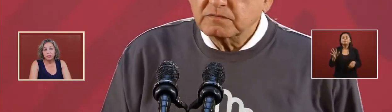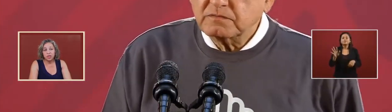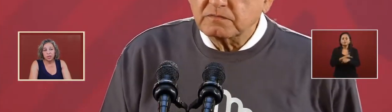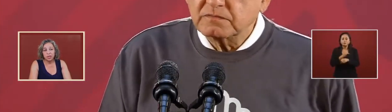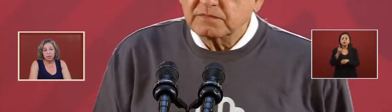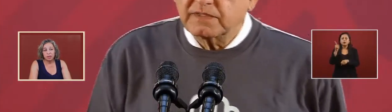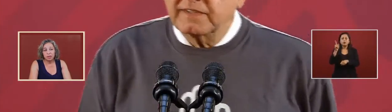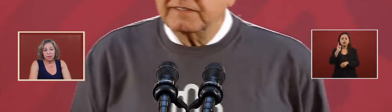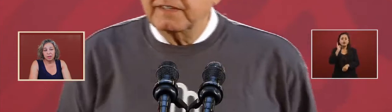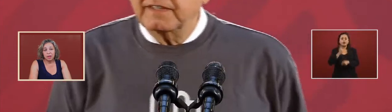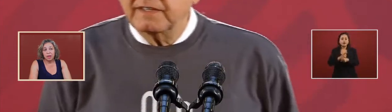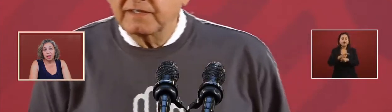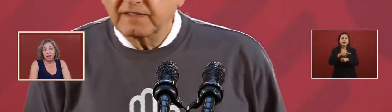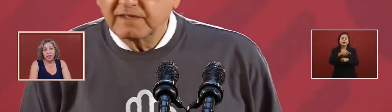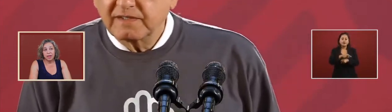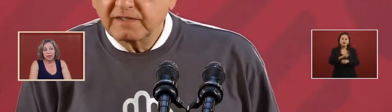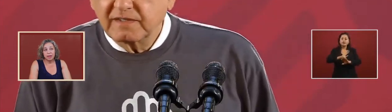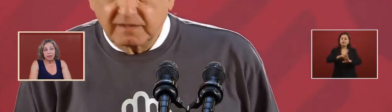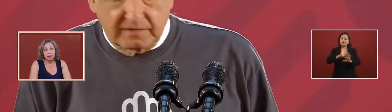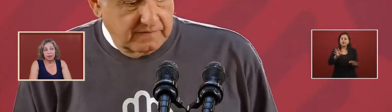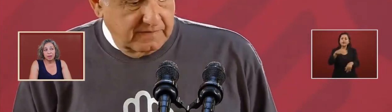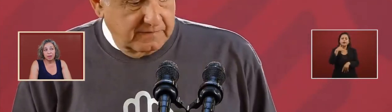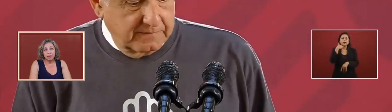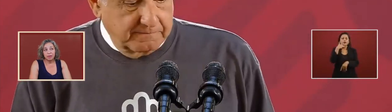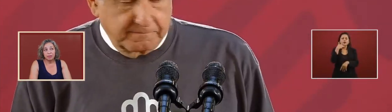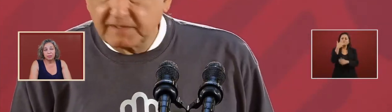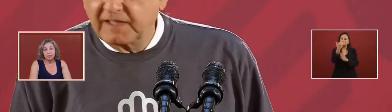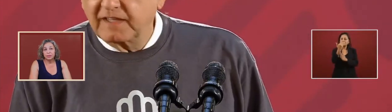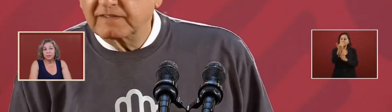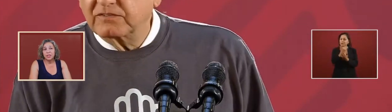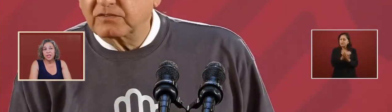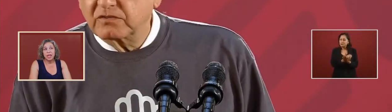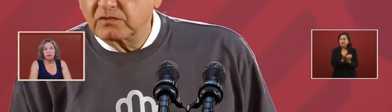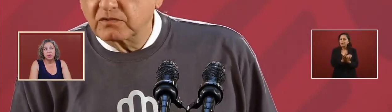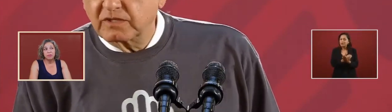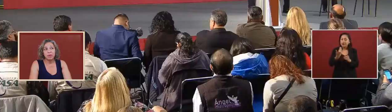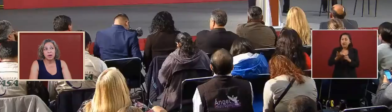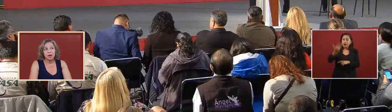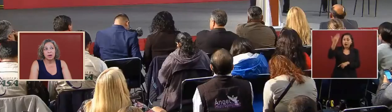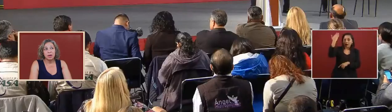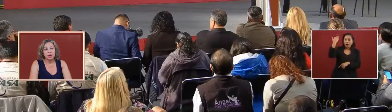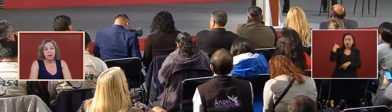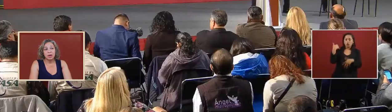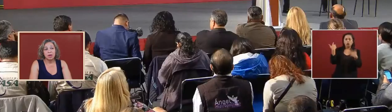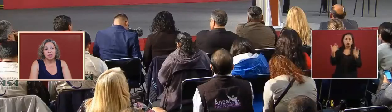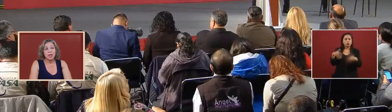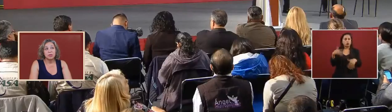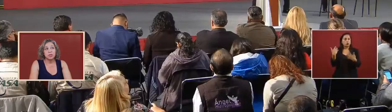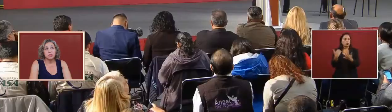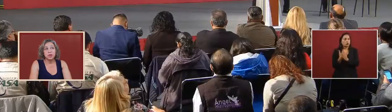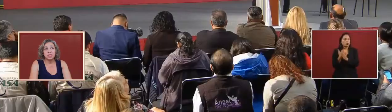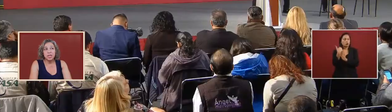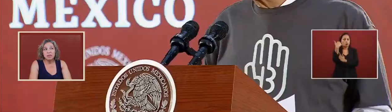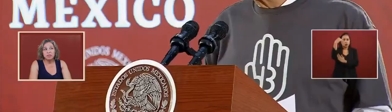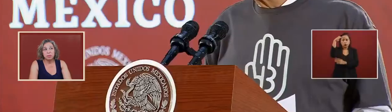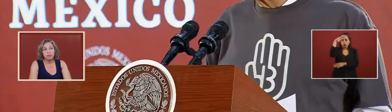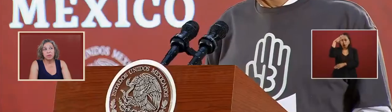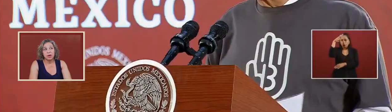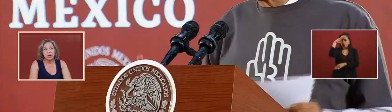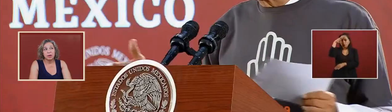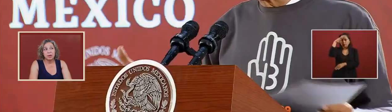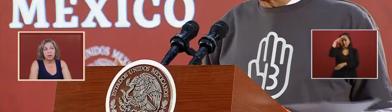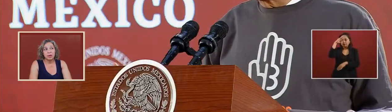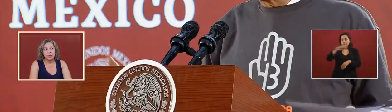corruption like they had before or that was perceived